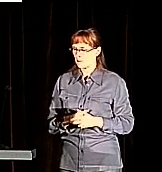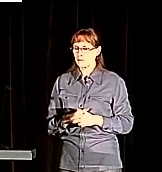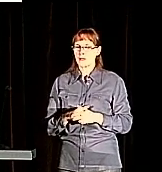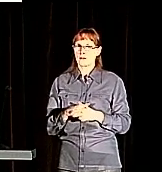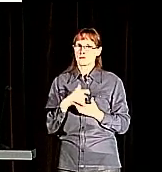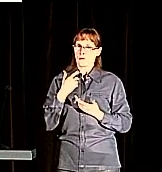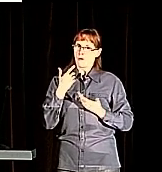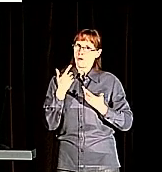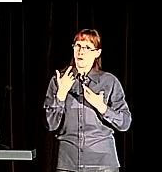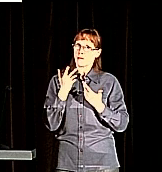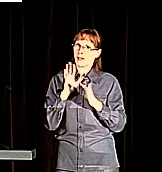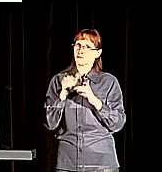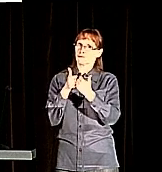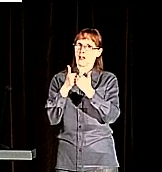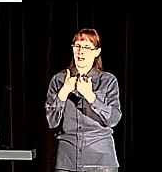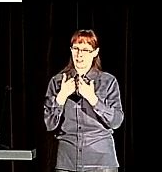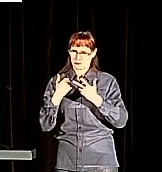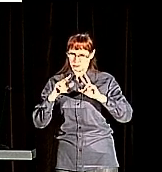STEM vocabulary.